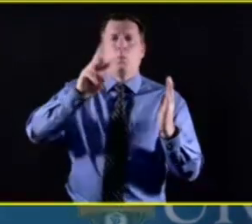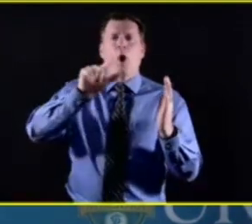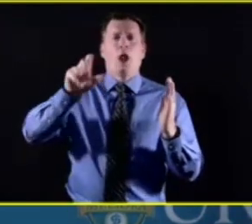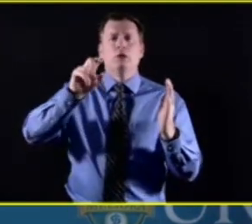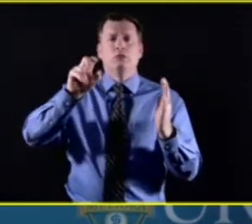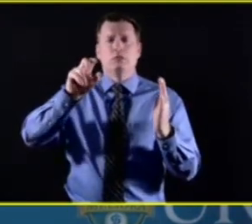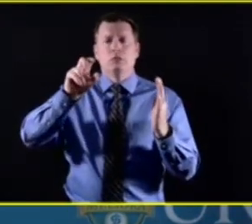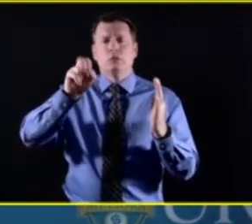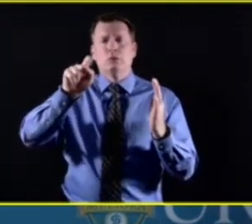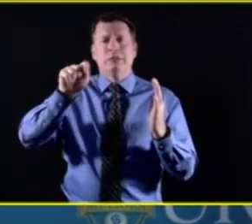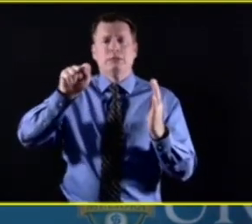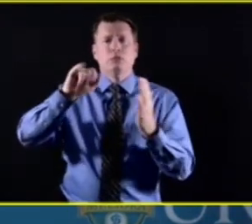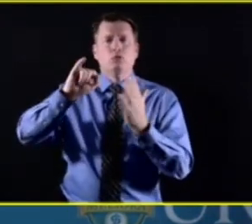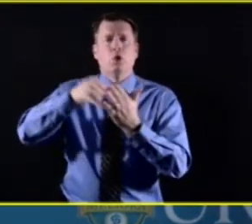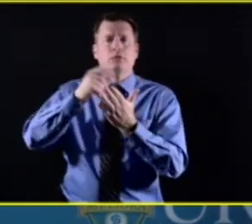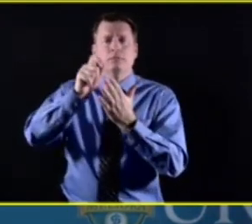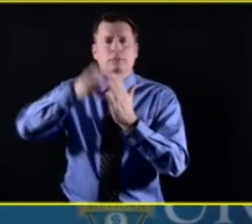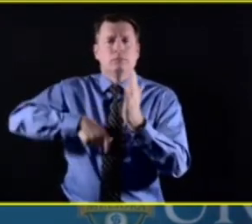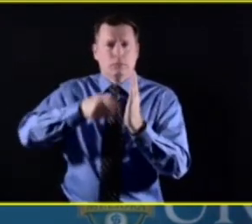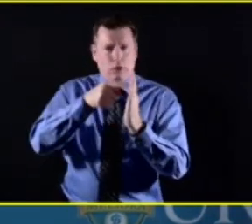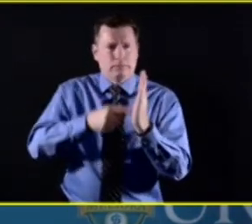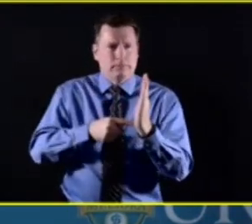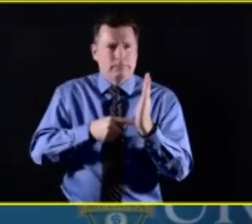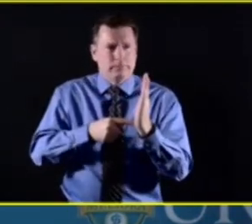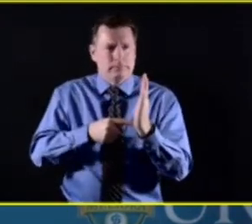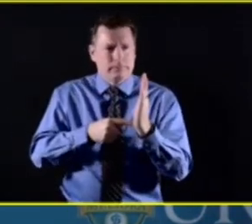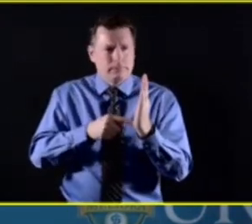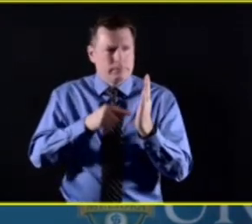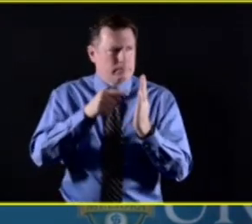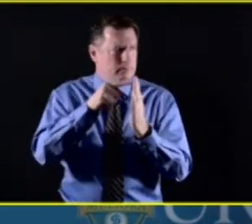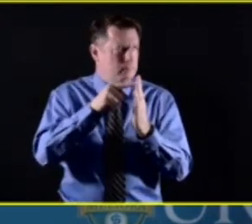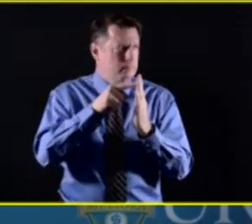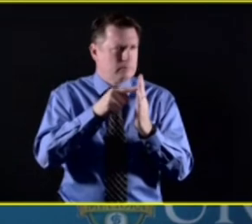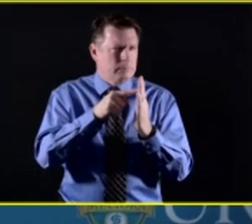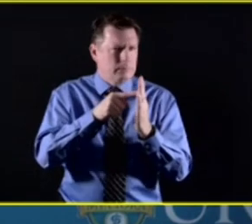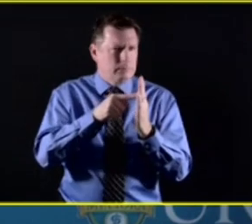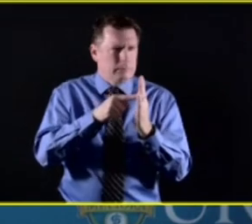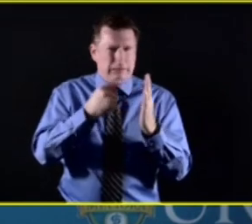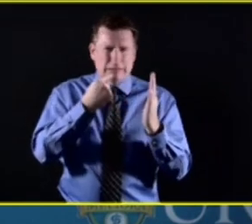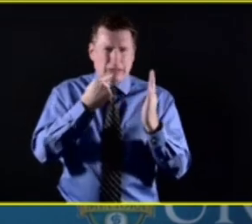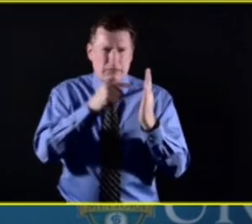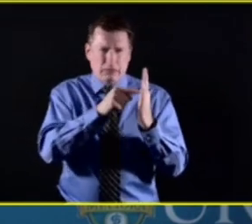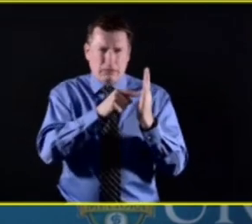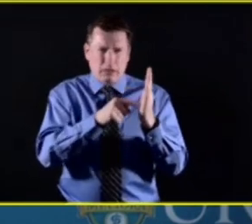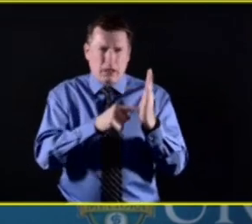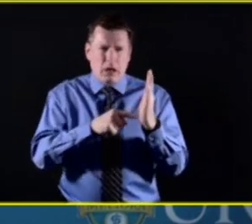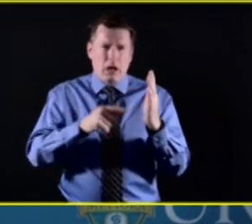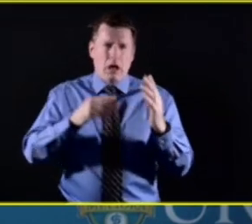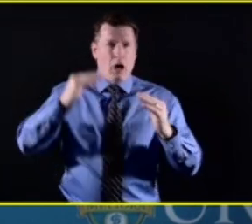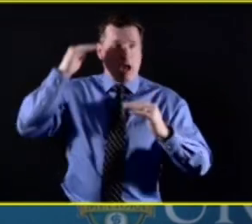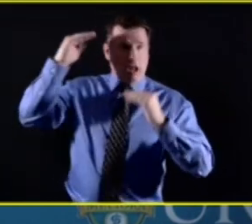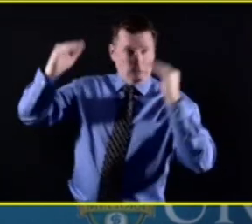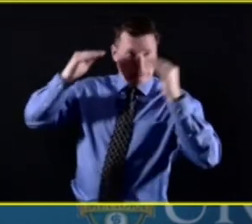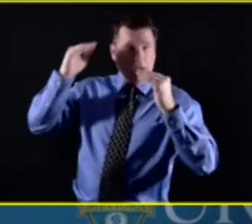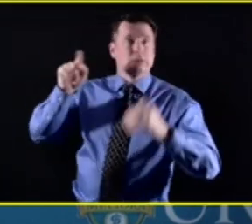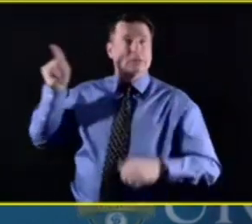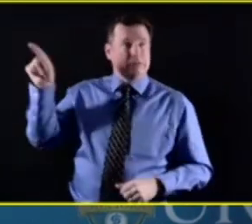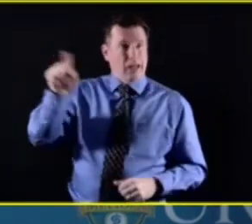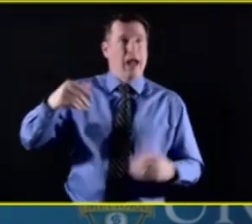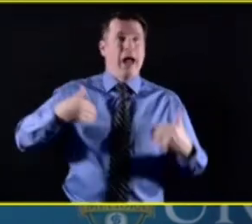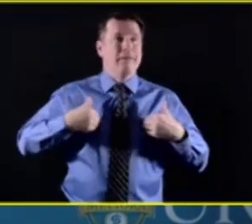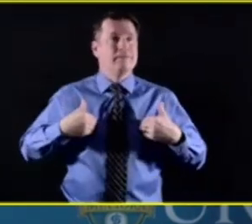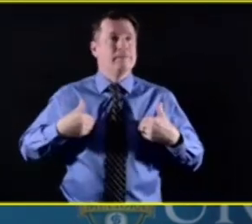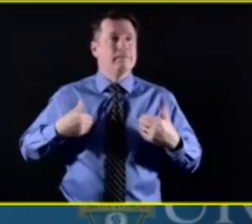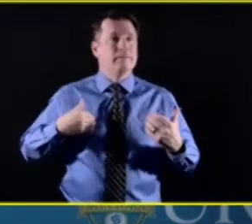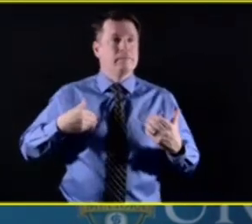myself on social media that, uh, adults are posting everywhere that they're having happy hours, virtual happy hours with their friends,